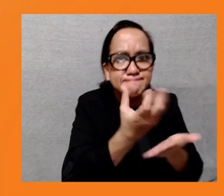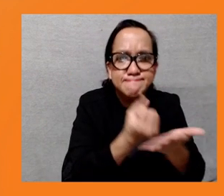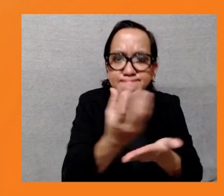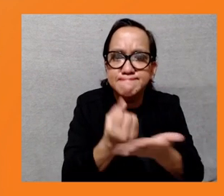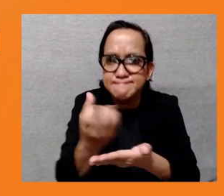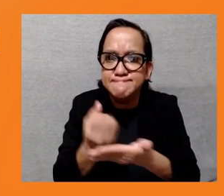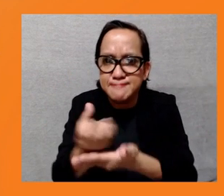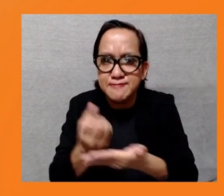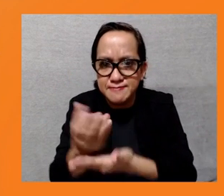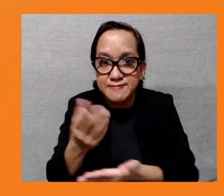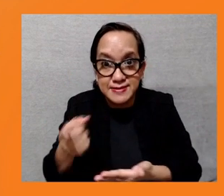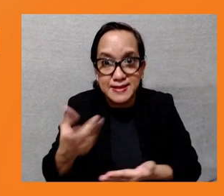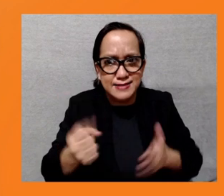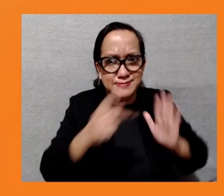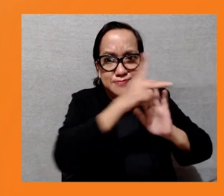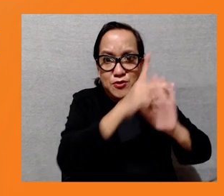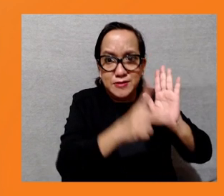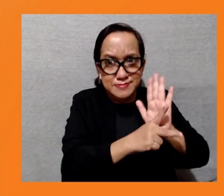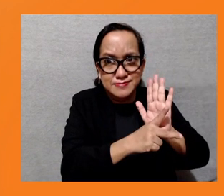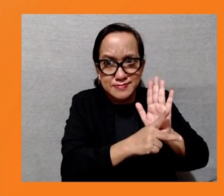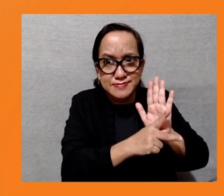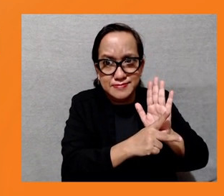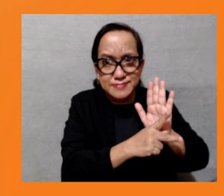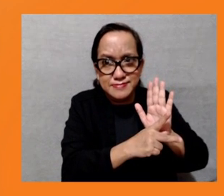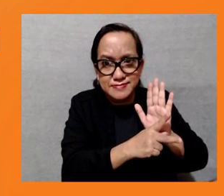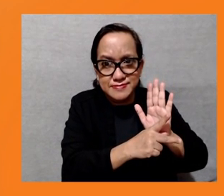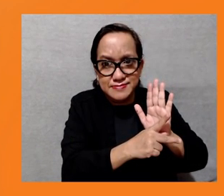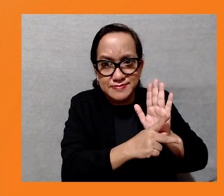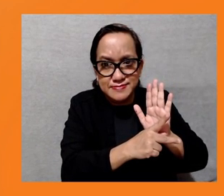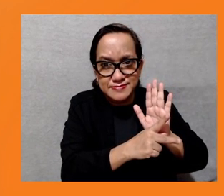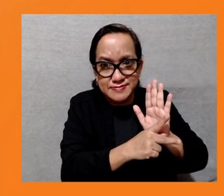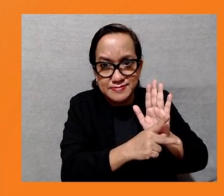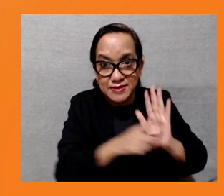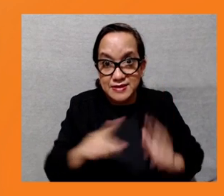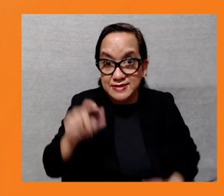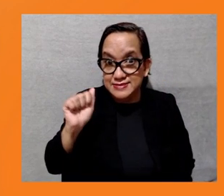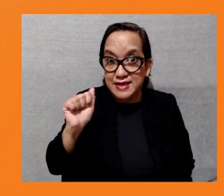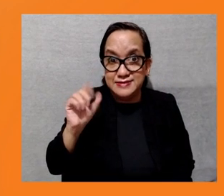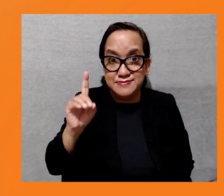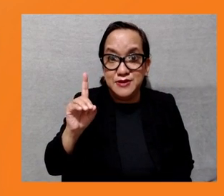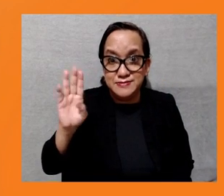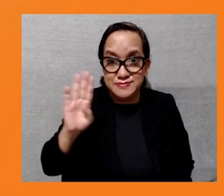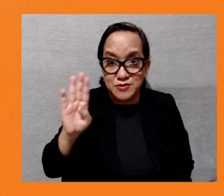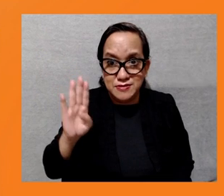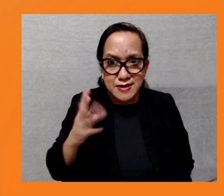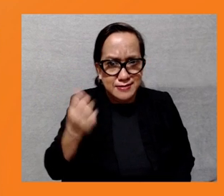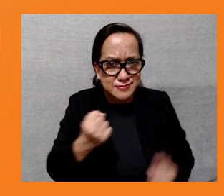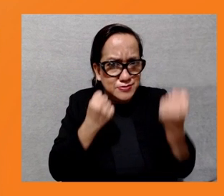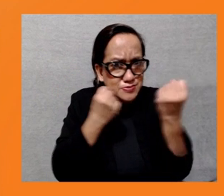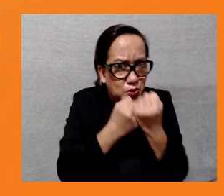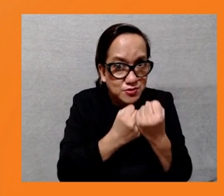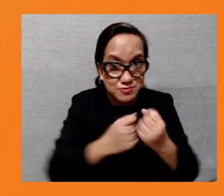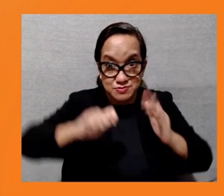number 47, it is mentioned that the ADP will not finance projects that do not comply with its subguard policy statement,